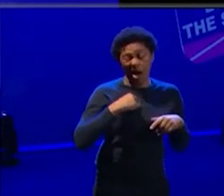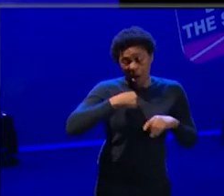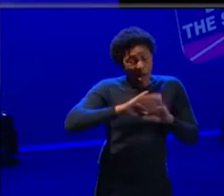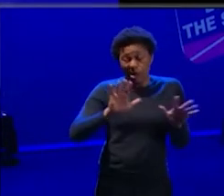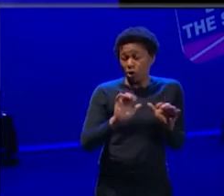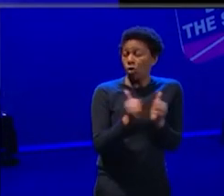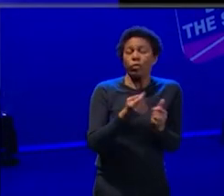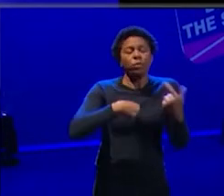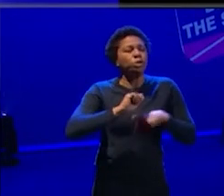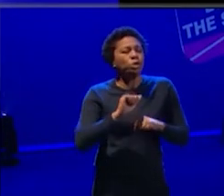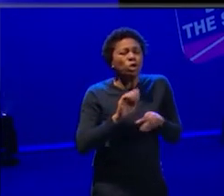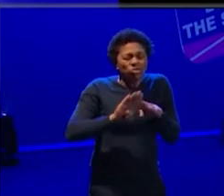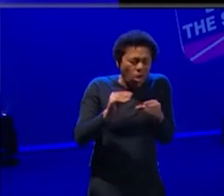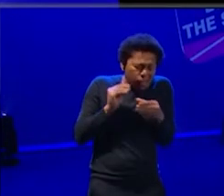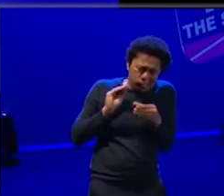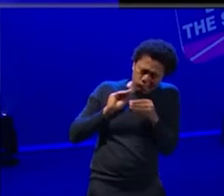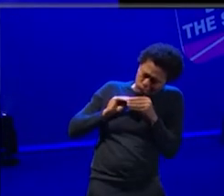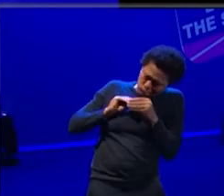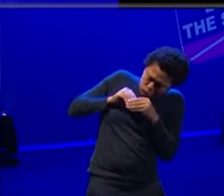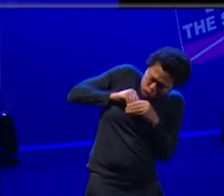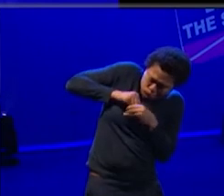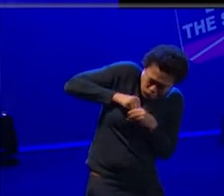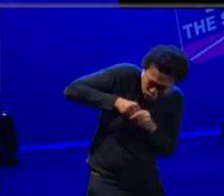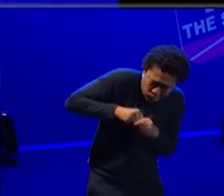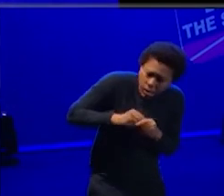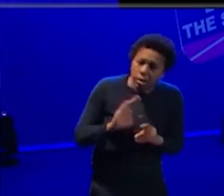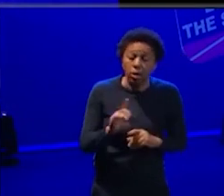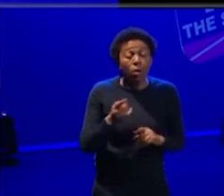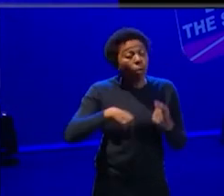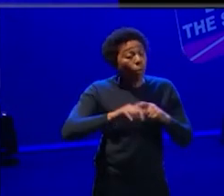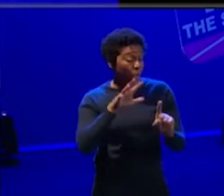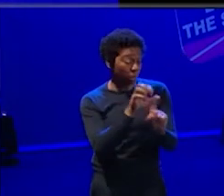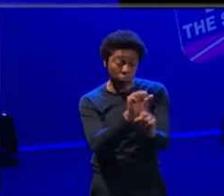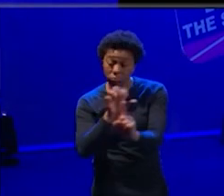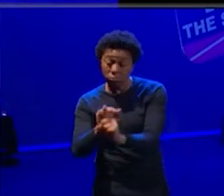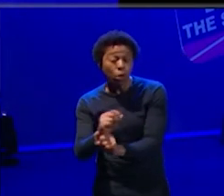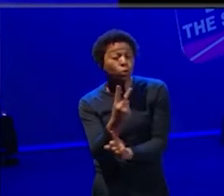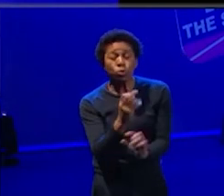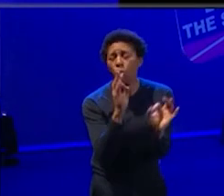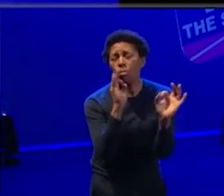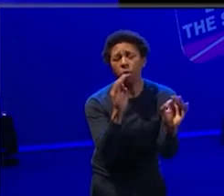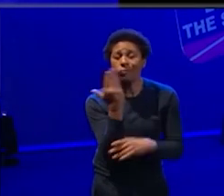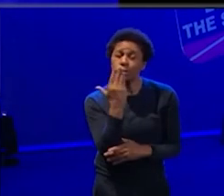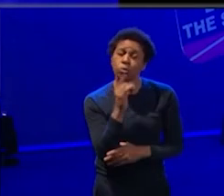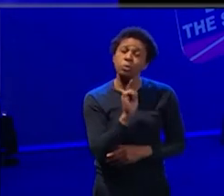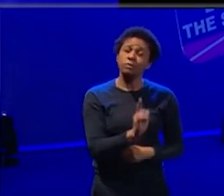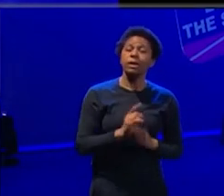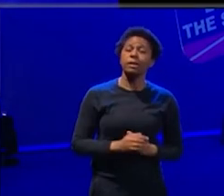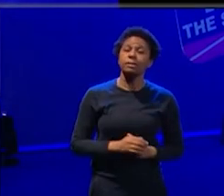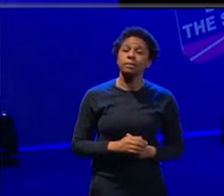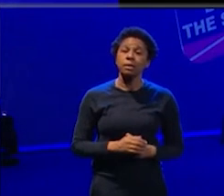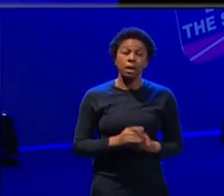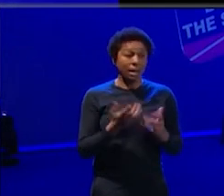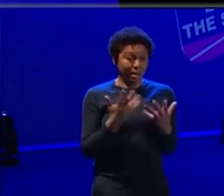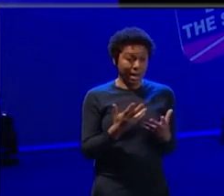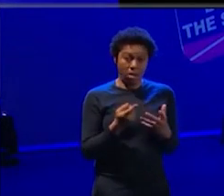Um, but I, and luckily we did find two schools that were the perfect fit for that. we working with them on that. Um, and the progression